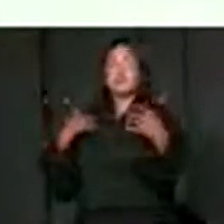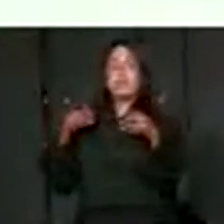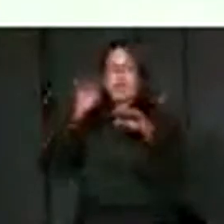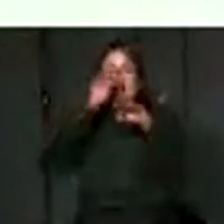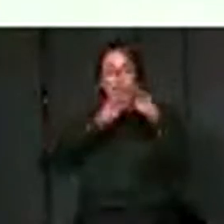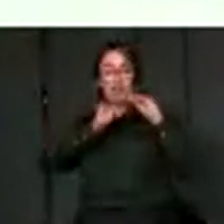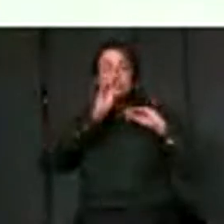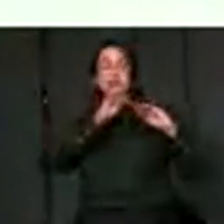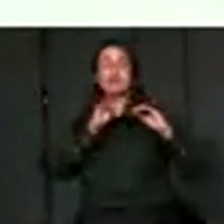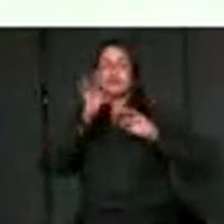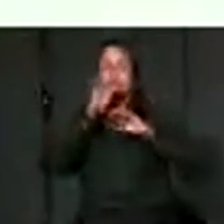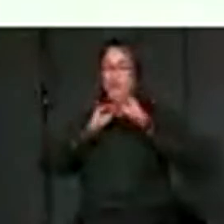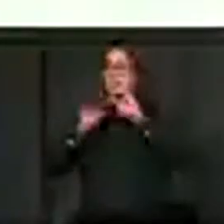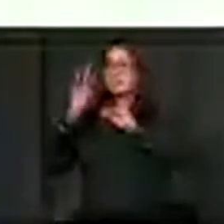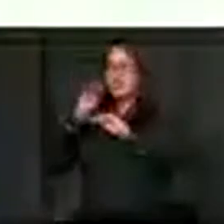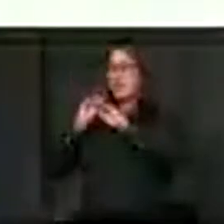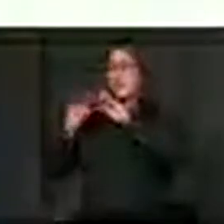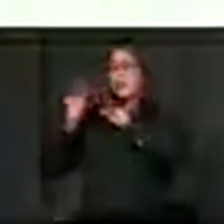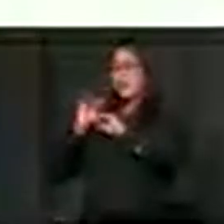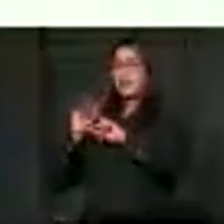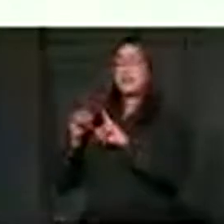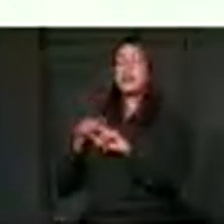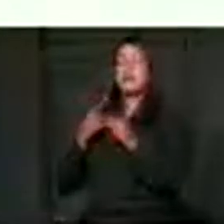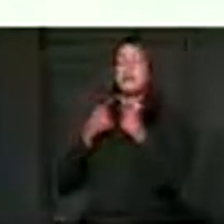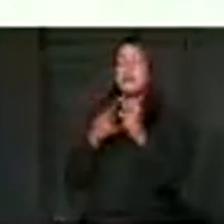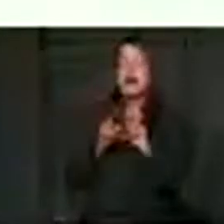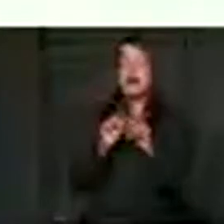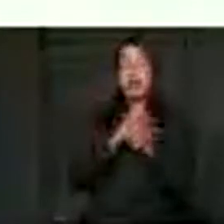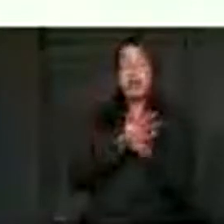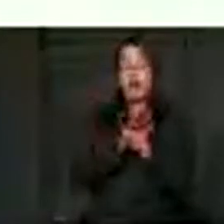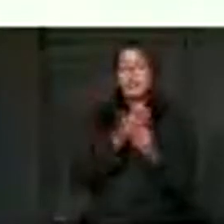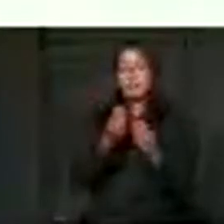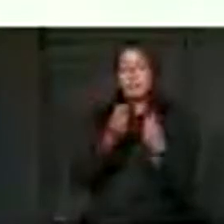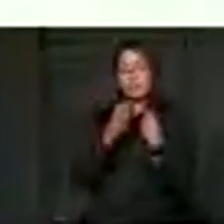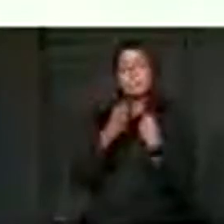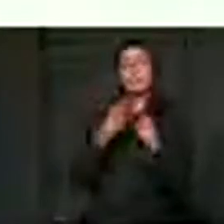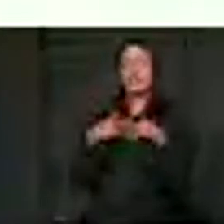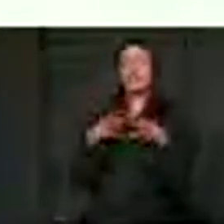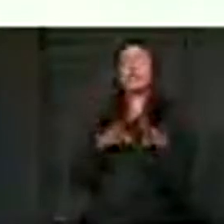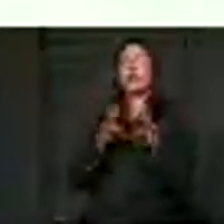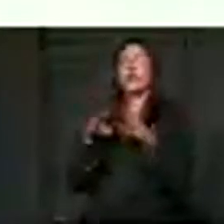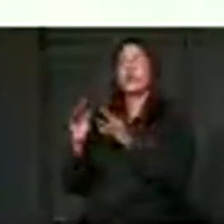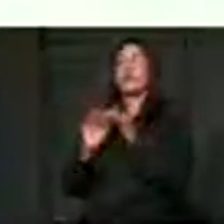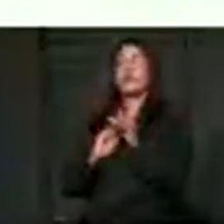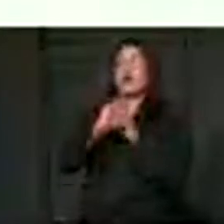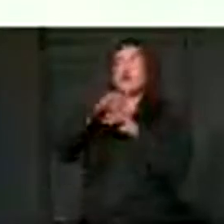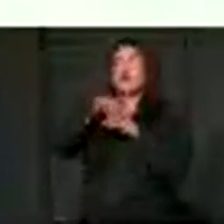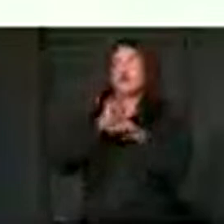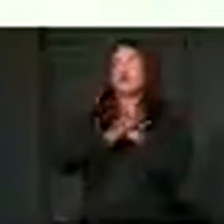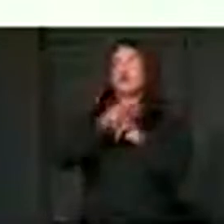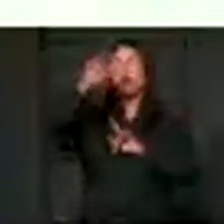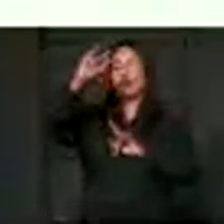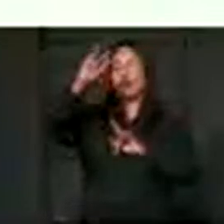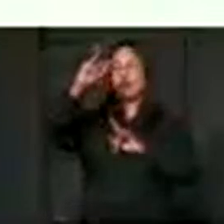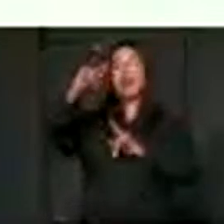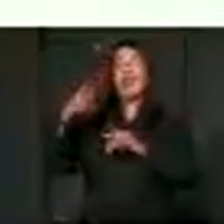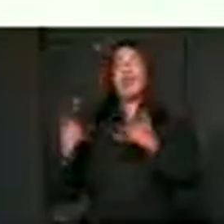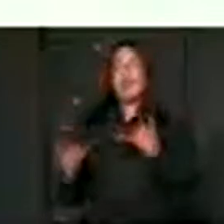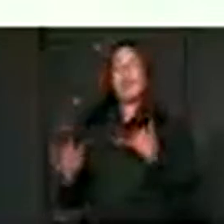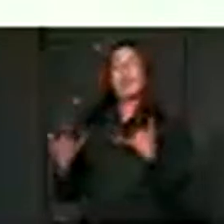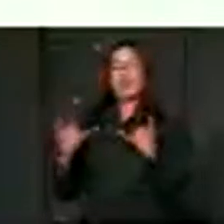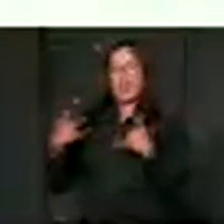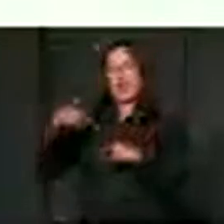challenges imposed on us should not be undermined. In South Africa, we have been applauded for our